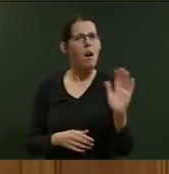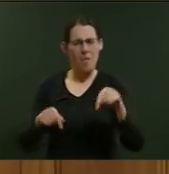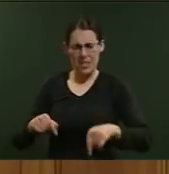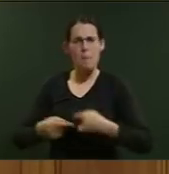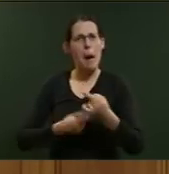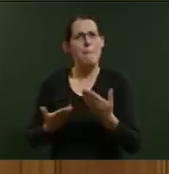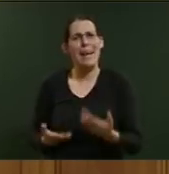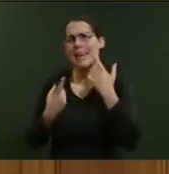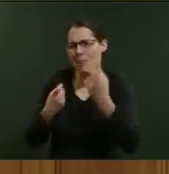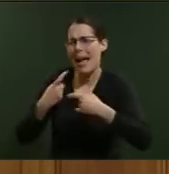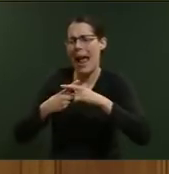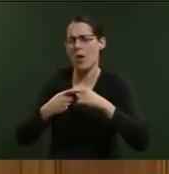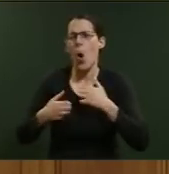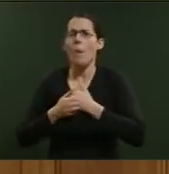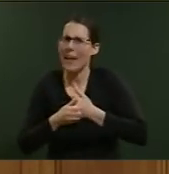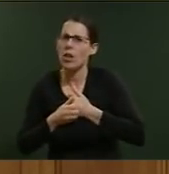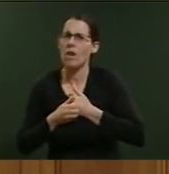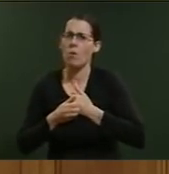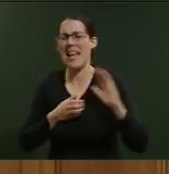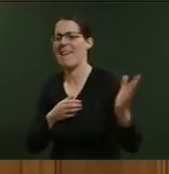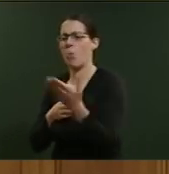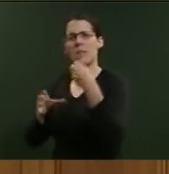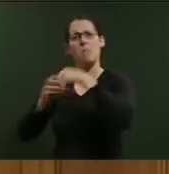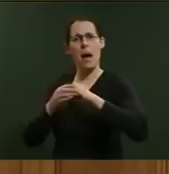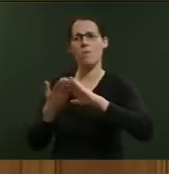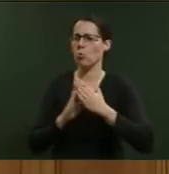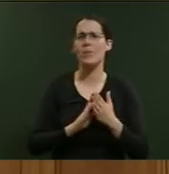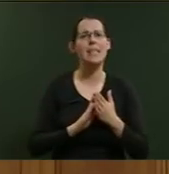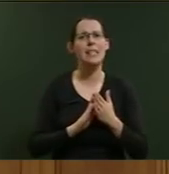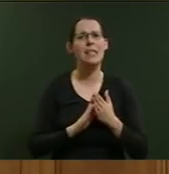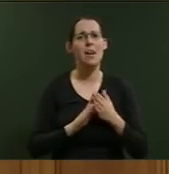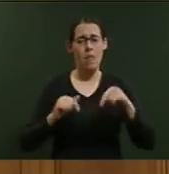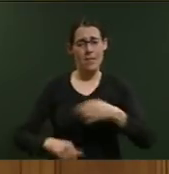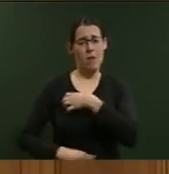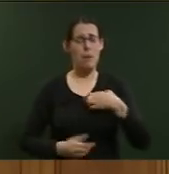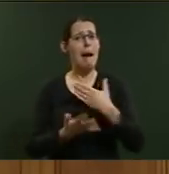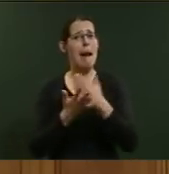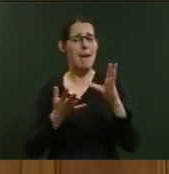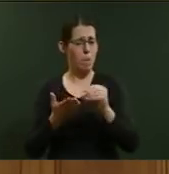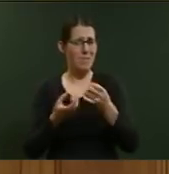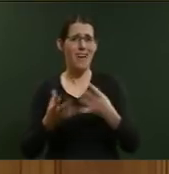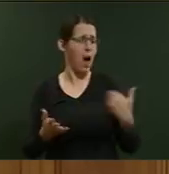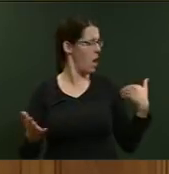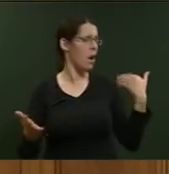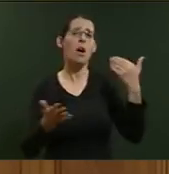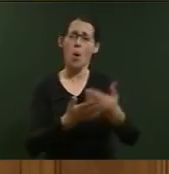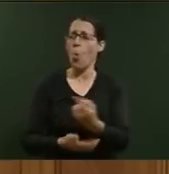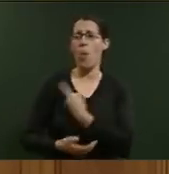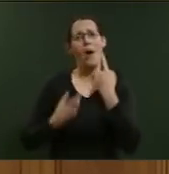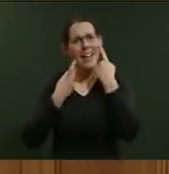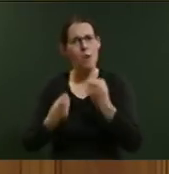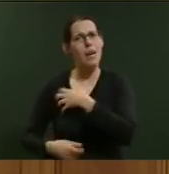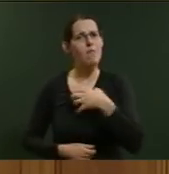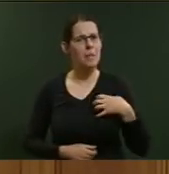for all those people who make up our communities. This is a government that's been clear right from the start that we are a caring government